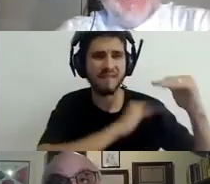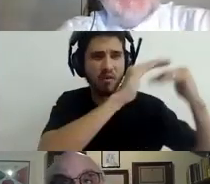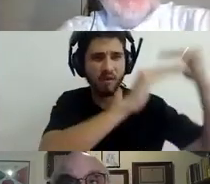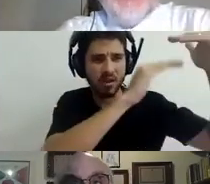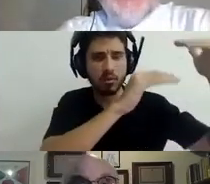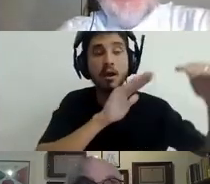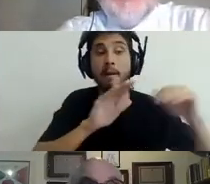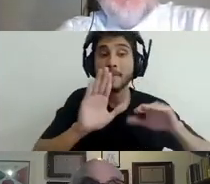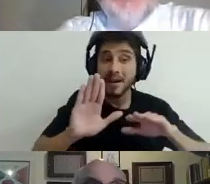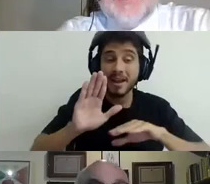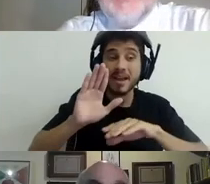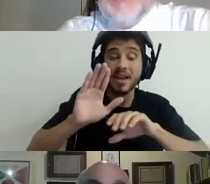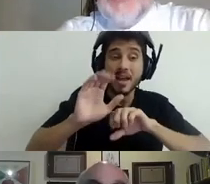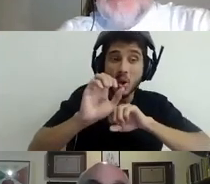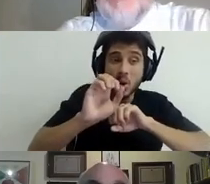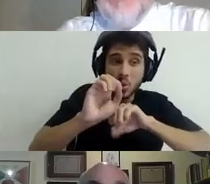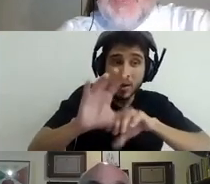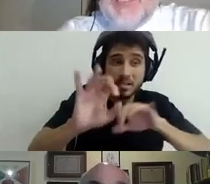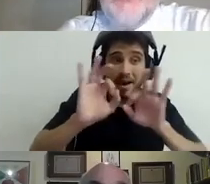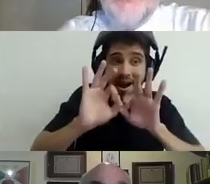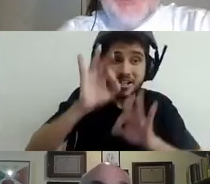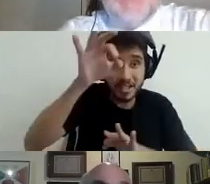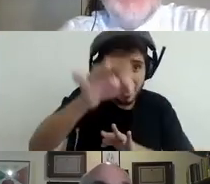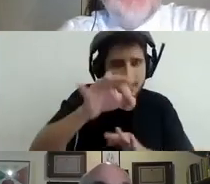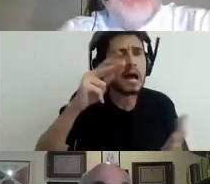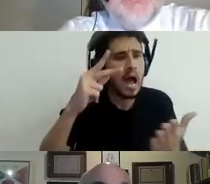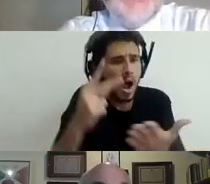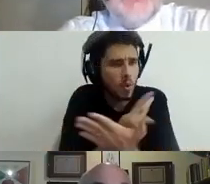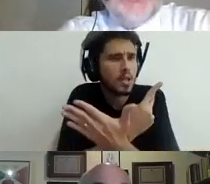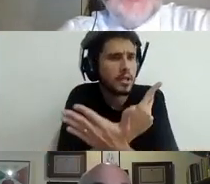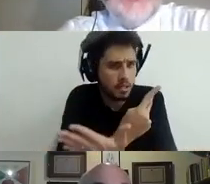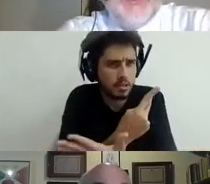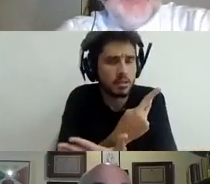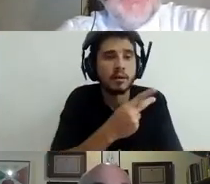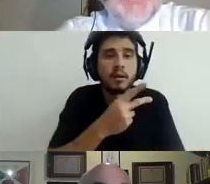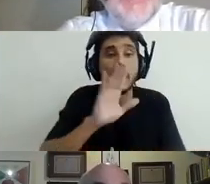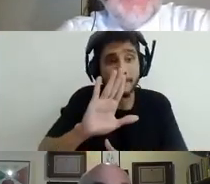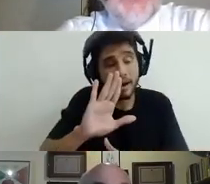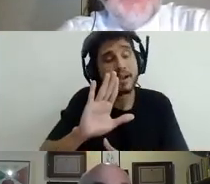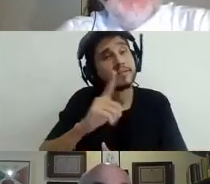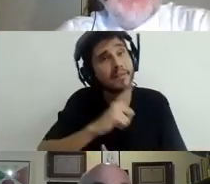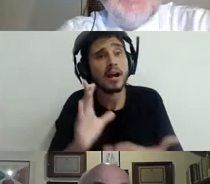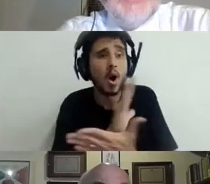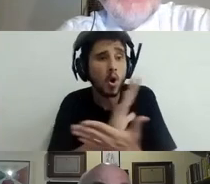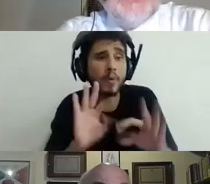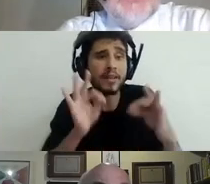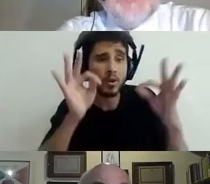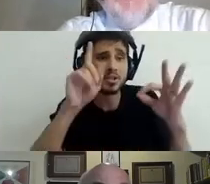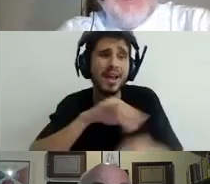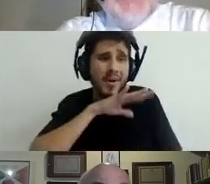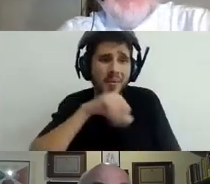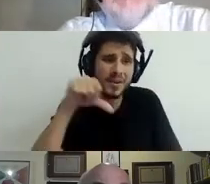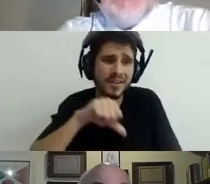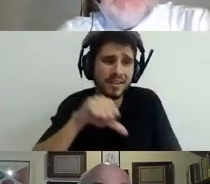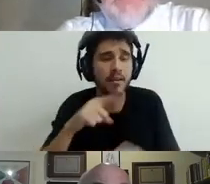unprepared teachers, poor technology, poor eduware, poor resources with an enormous digital